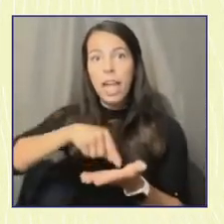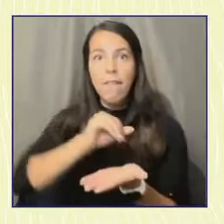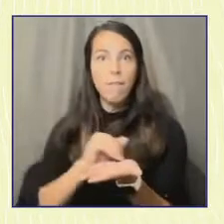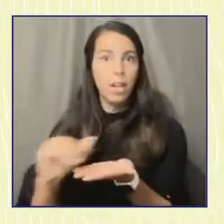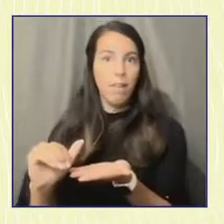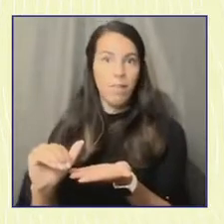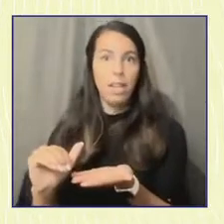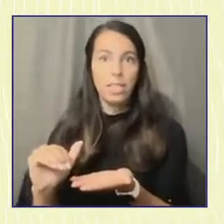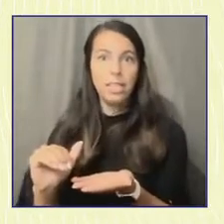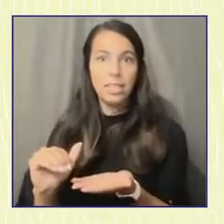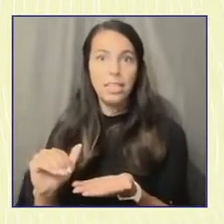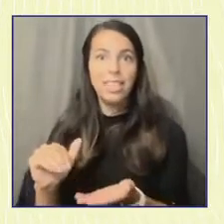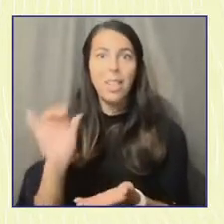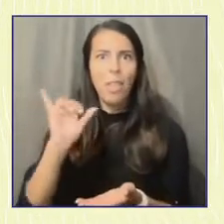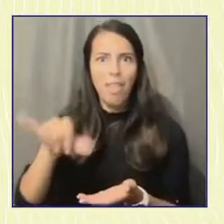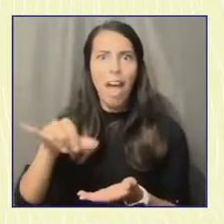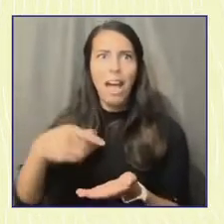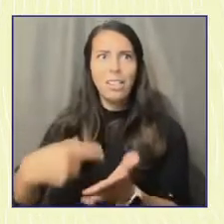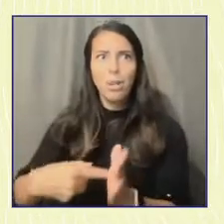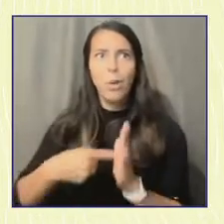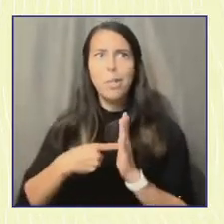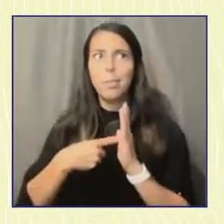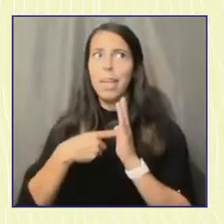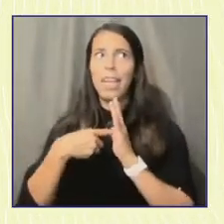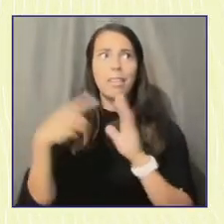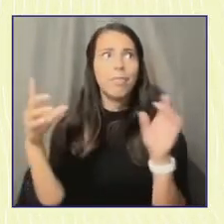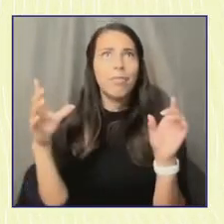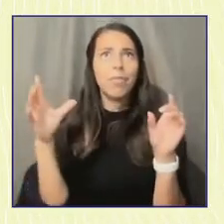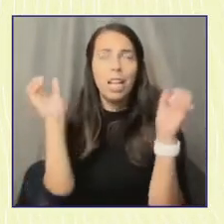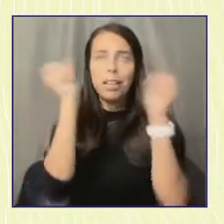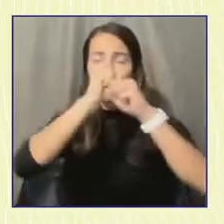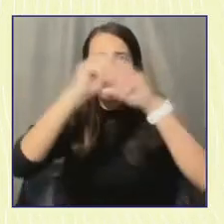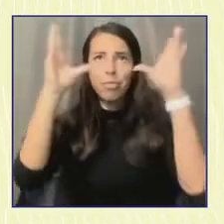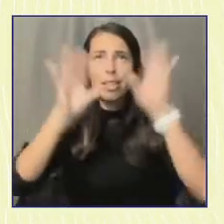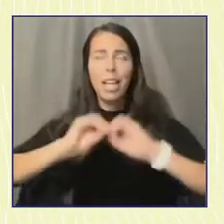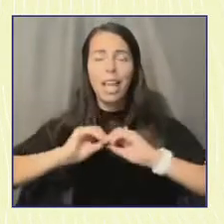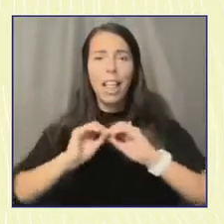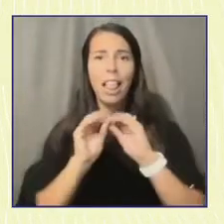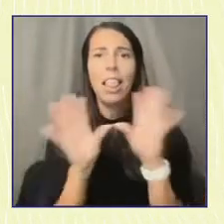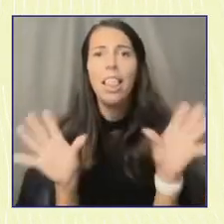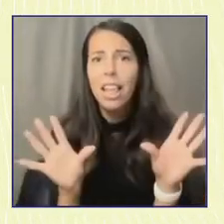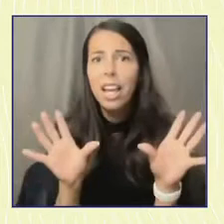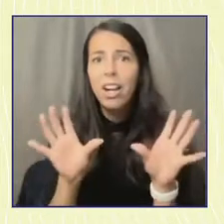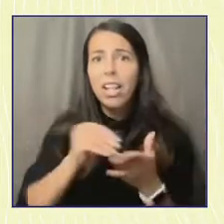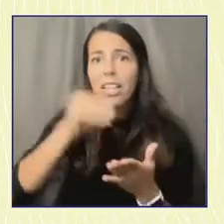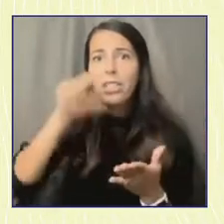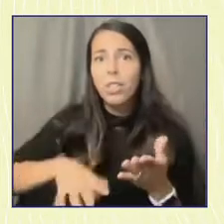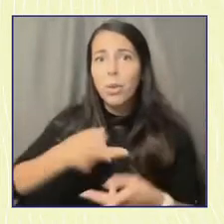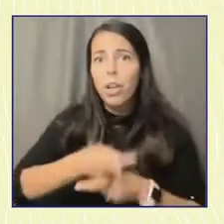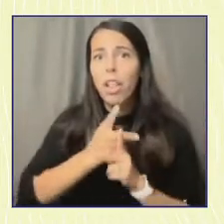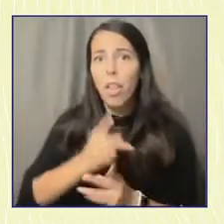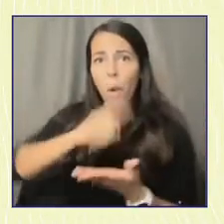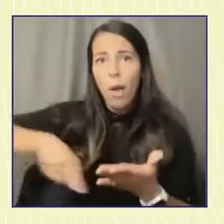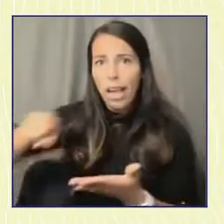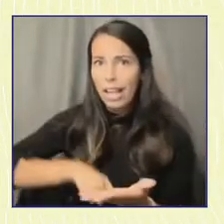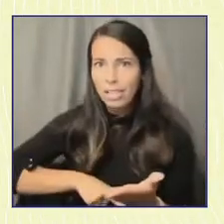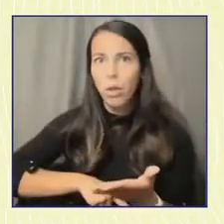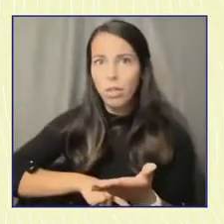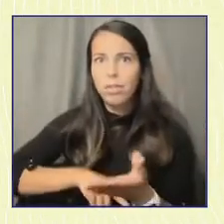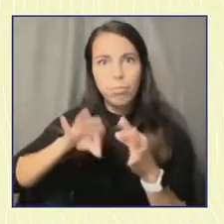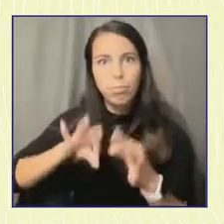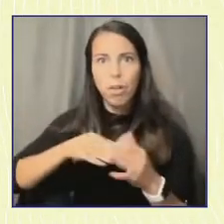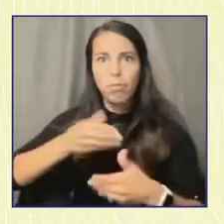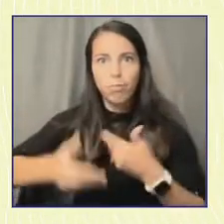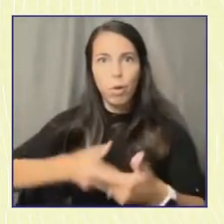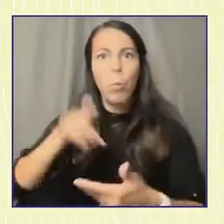NGP's CLEAR campaign, which demands full student loan cancellation, is right on track. From there, I can organize